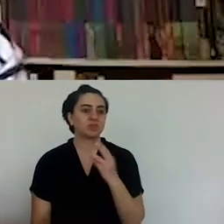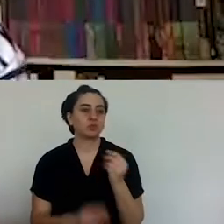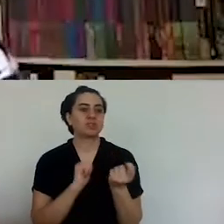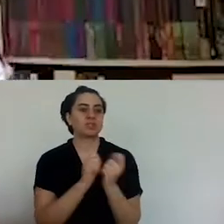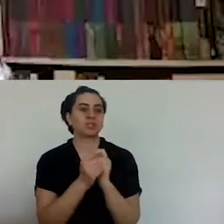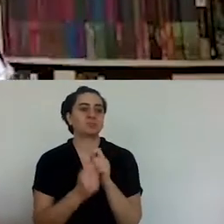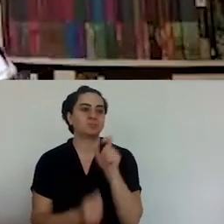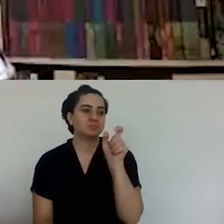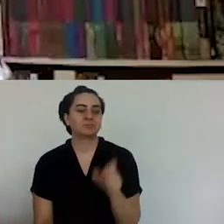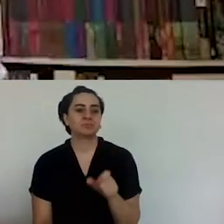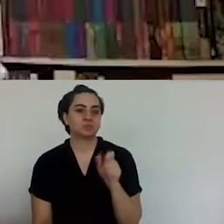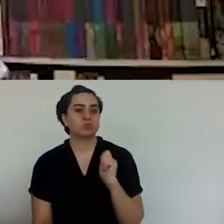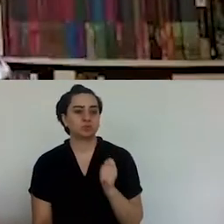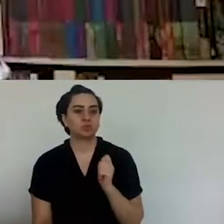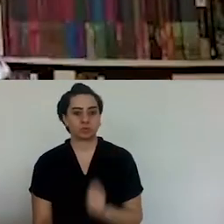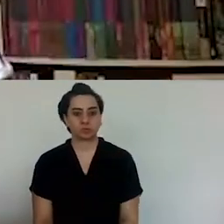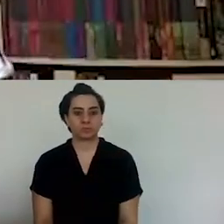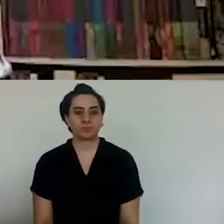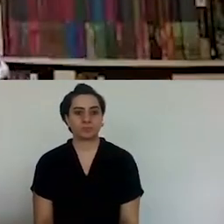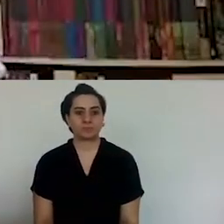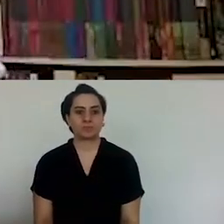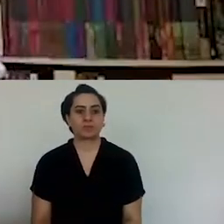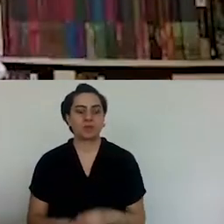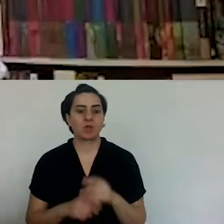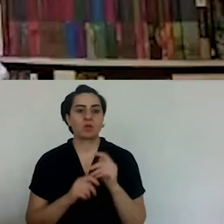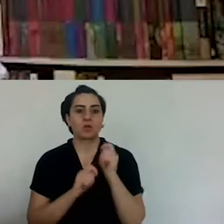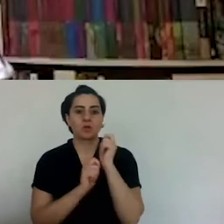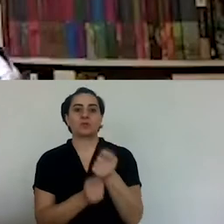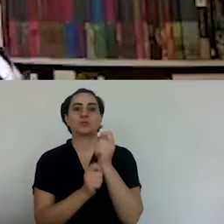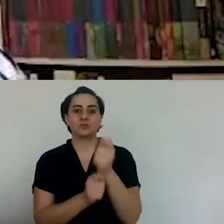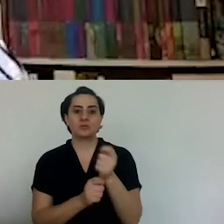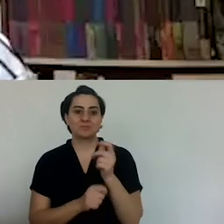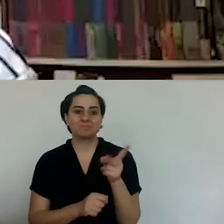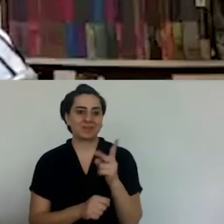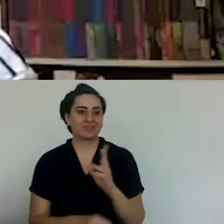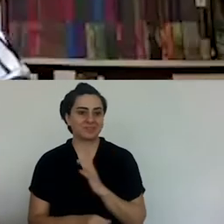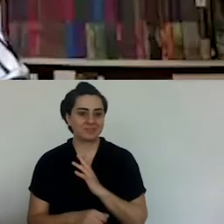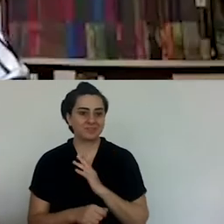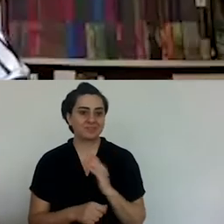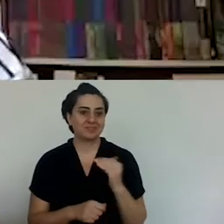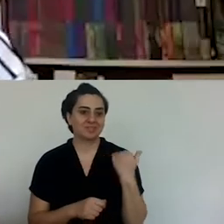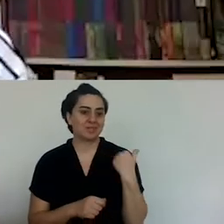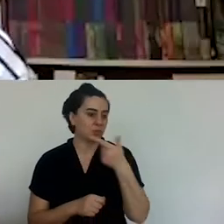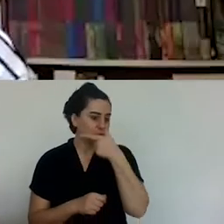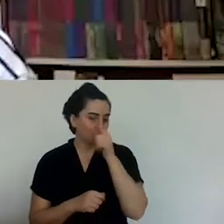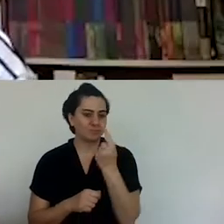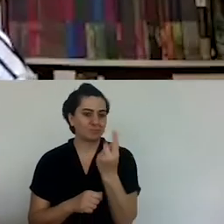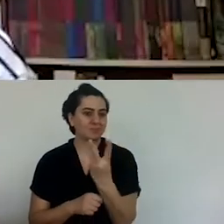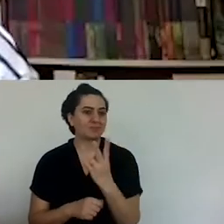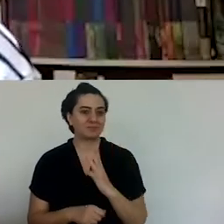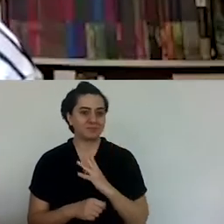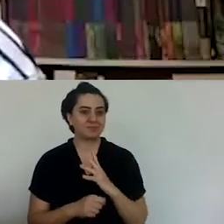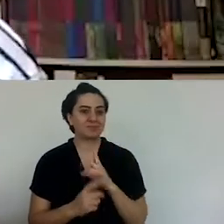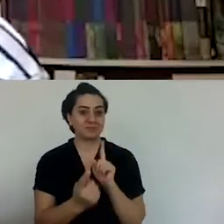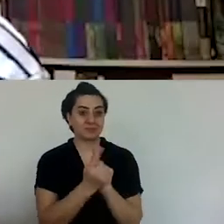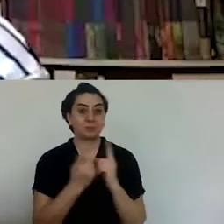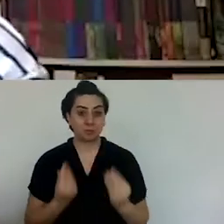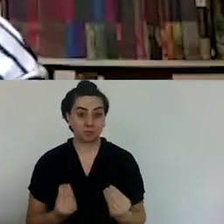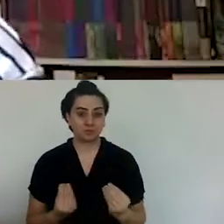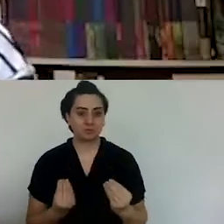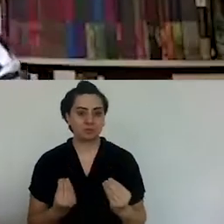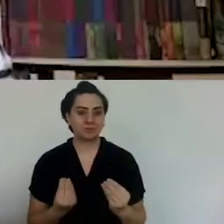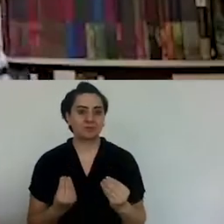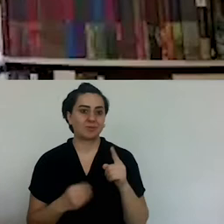bigger, but also because they're not respectful to what they're doing. But if I, for